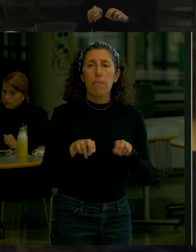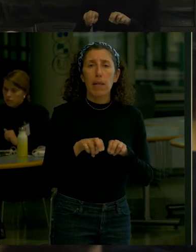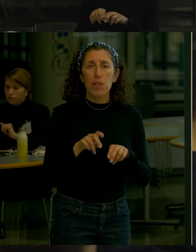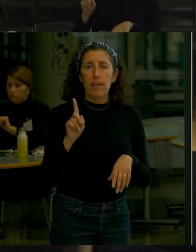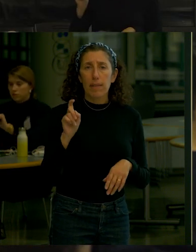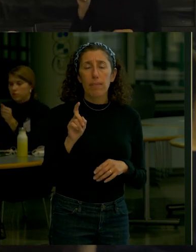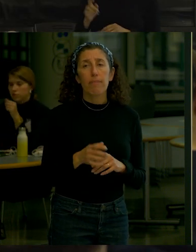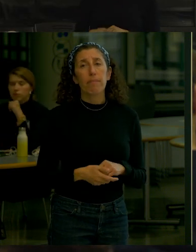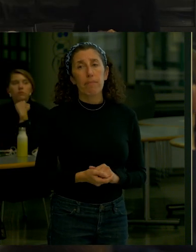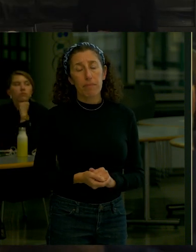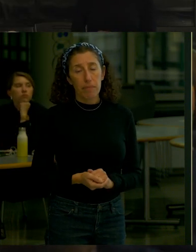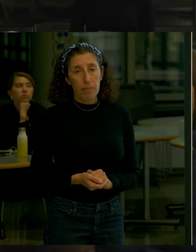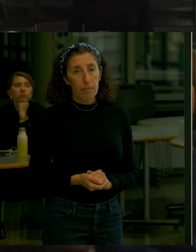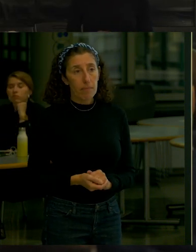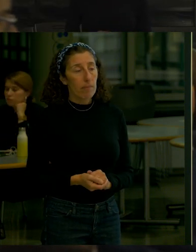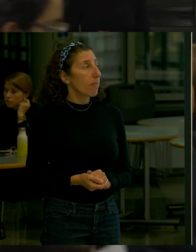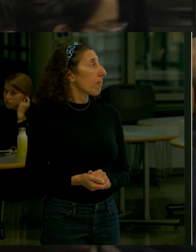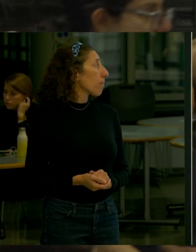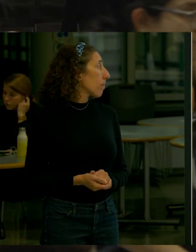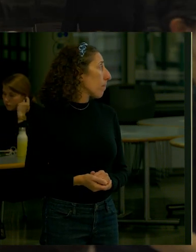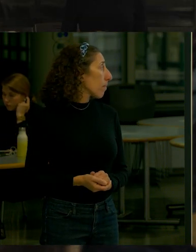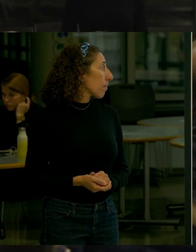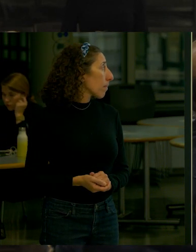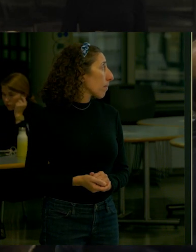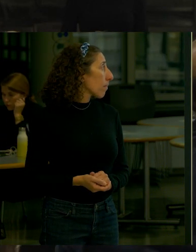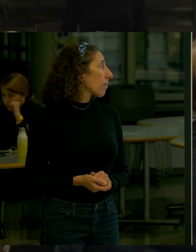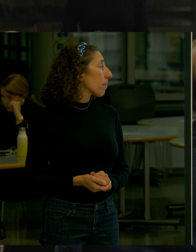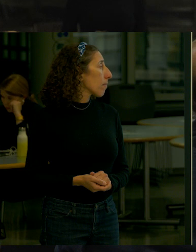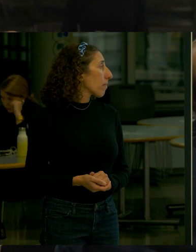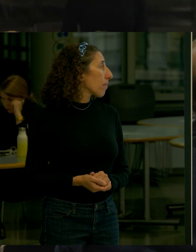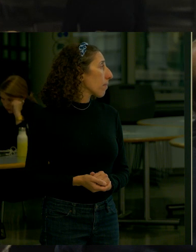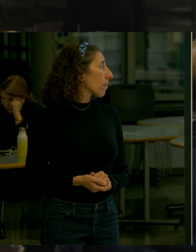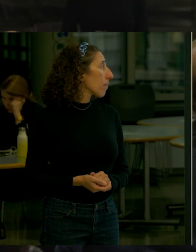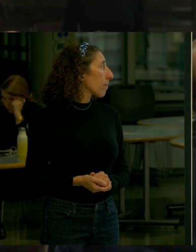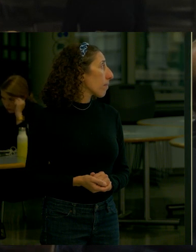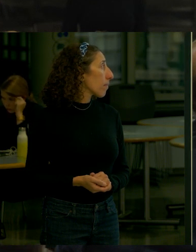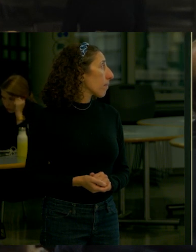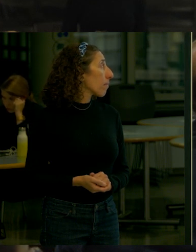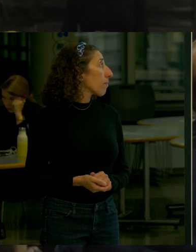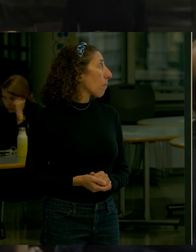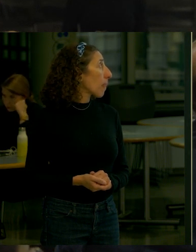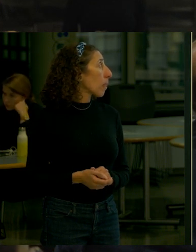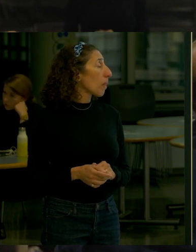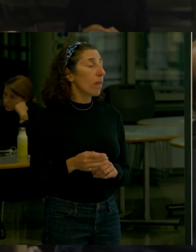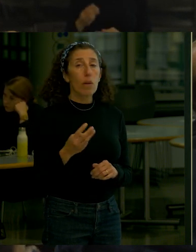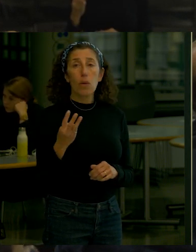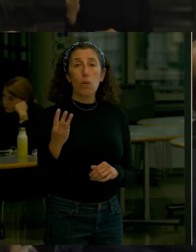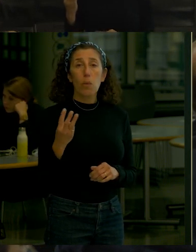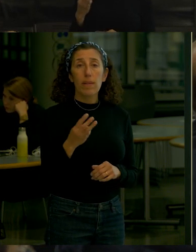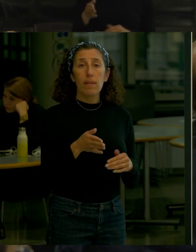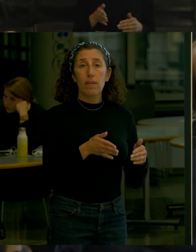so I believe they are talking about benches that are on West Street on the west the east side of West Street